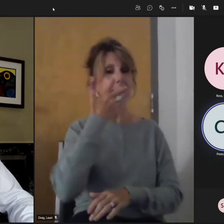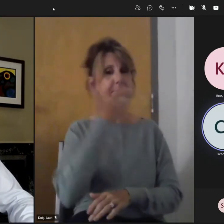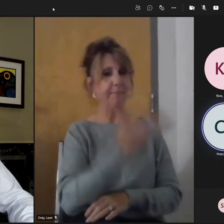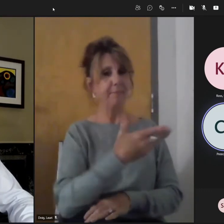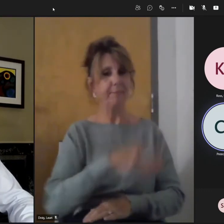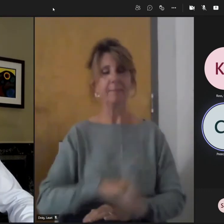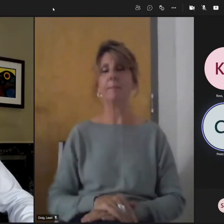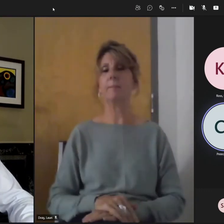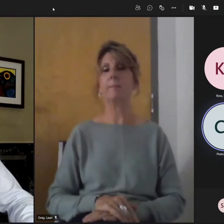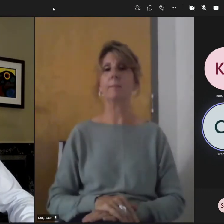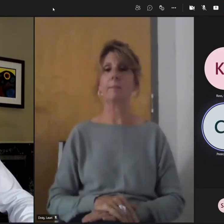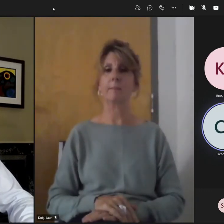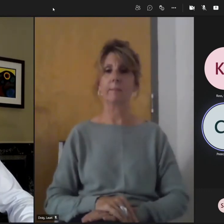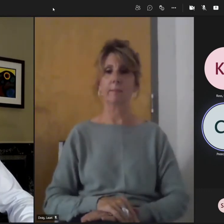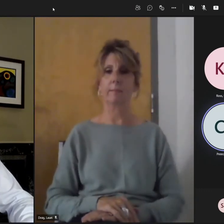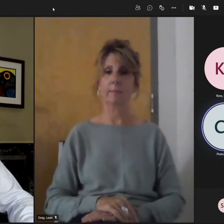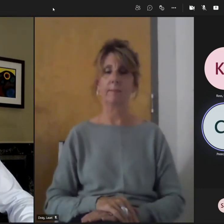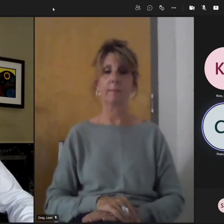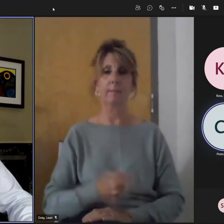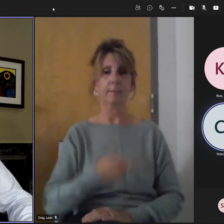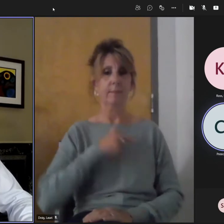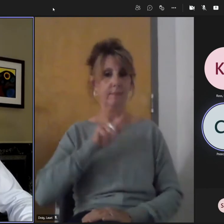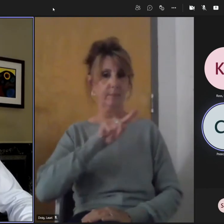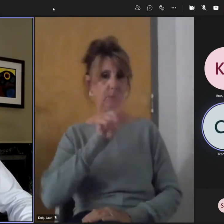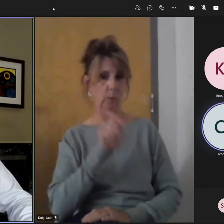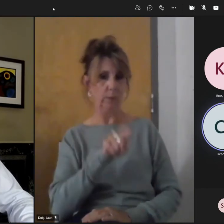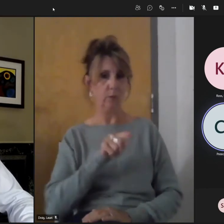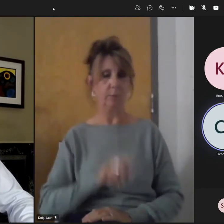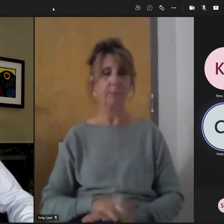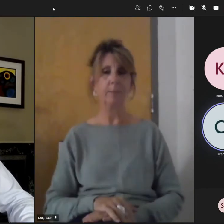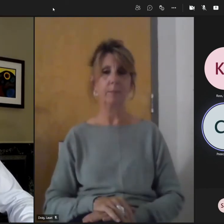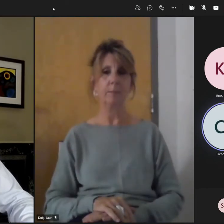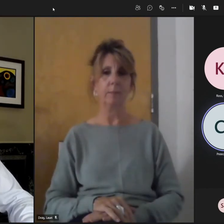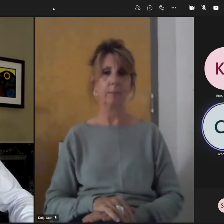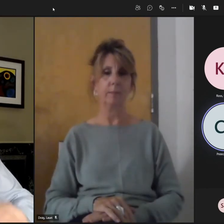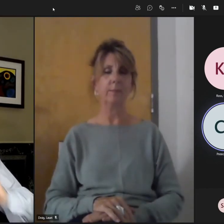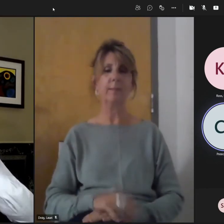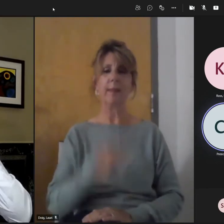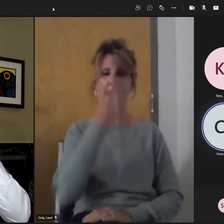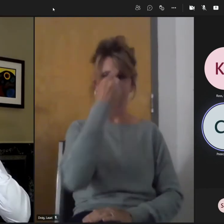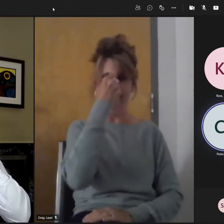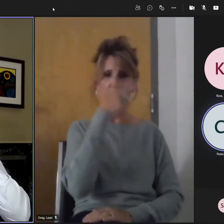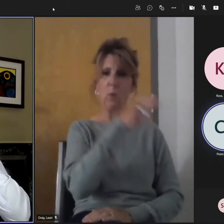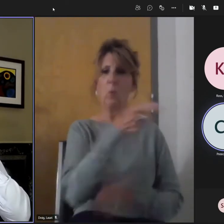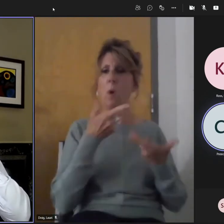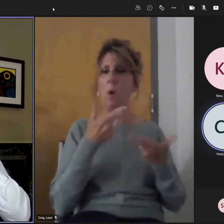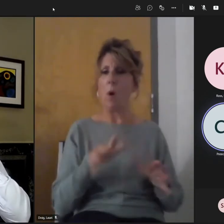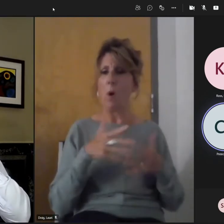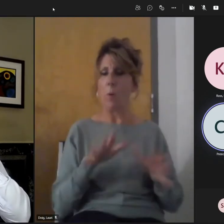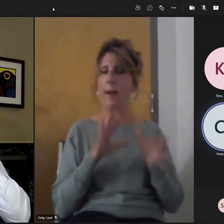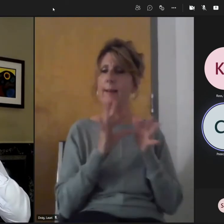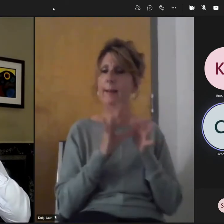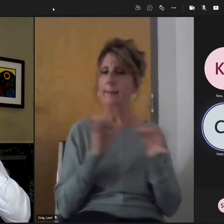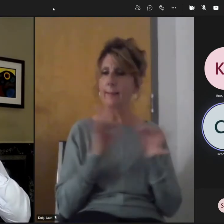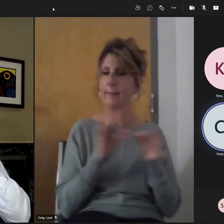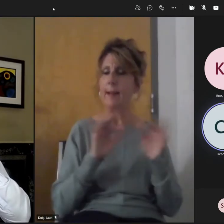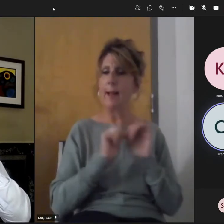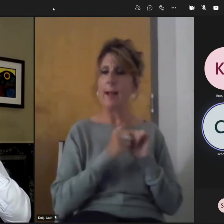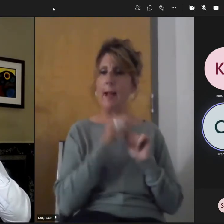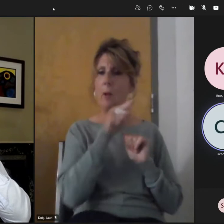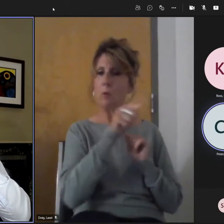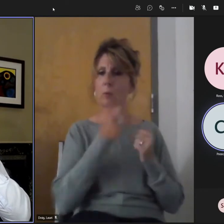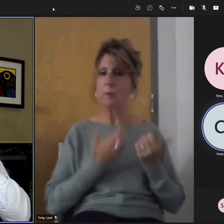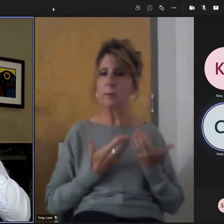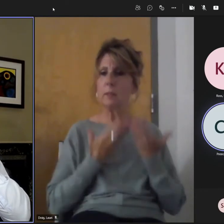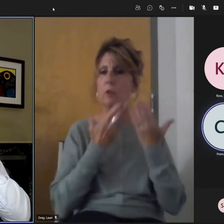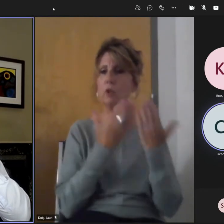How do you suggest, and I think you talked about this, how do you suggest